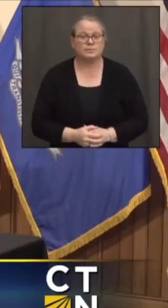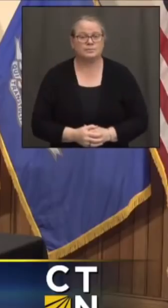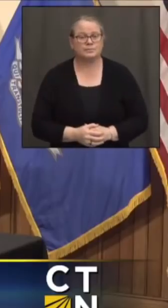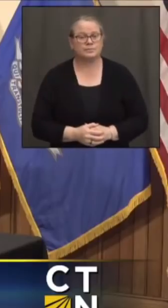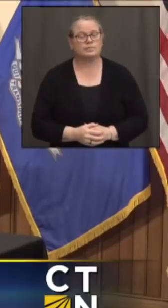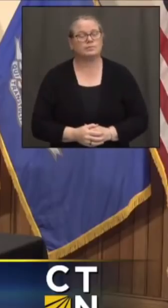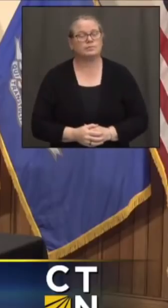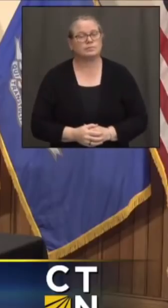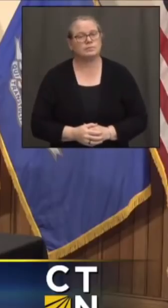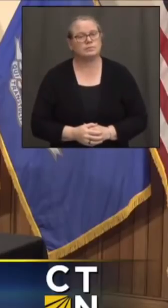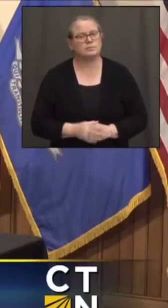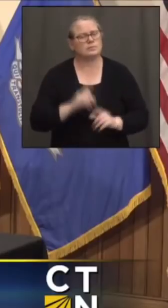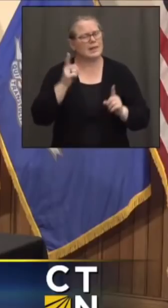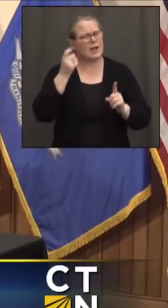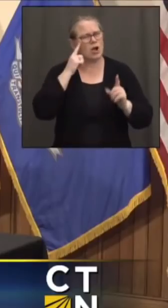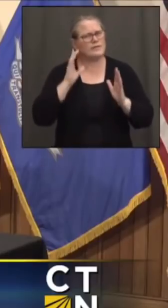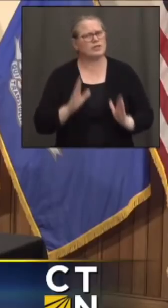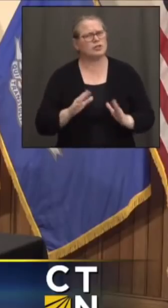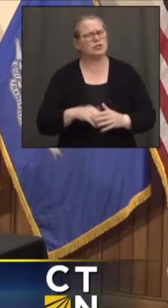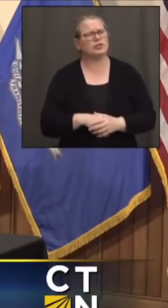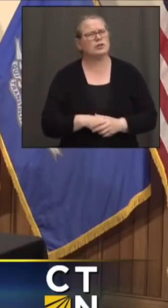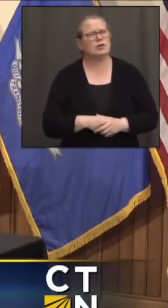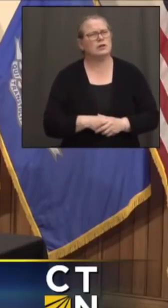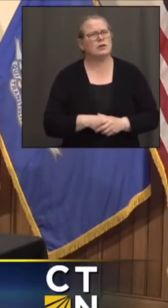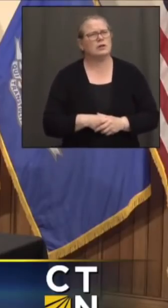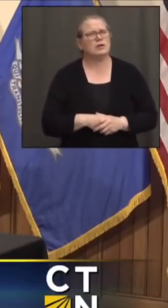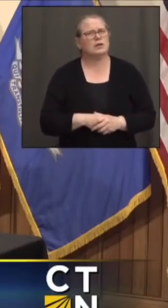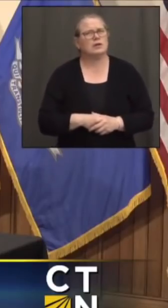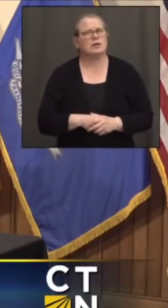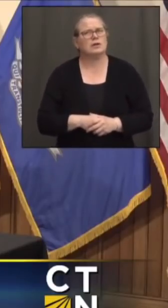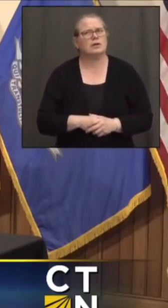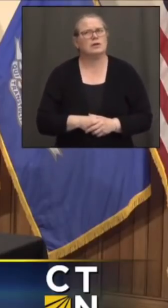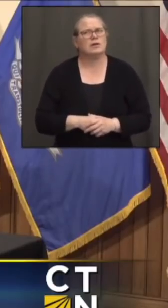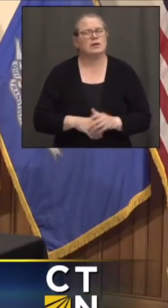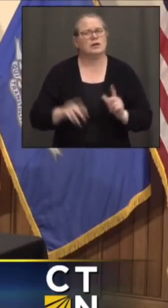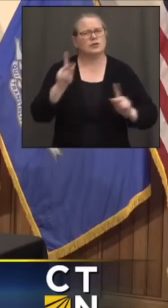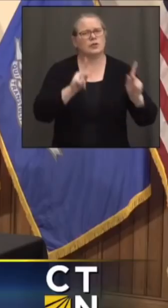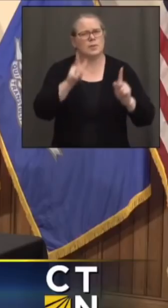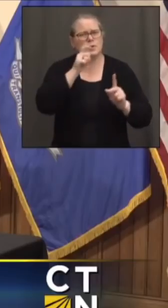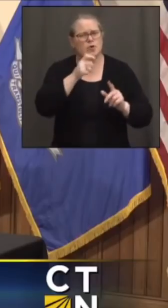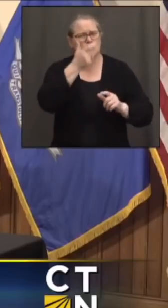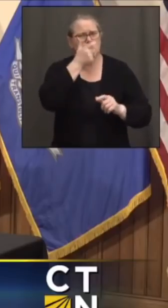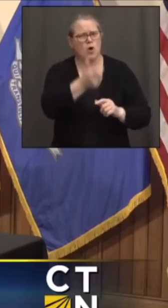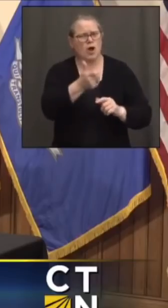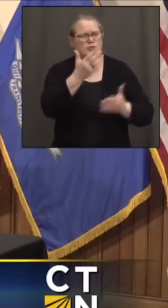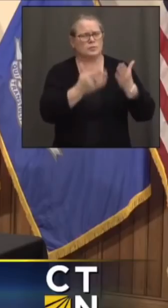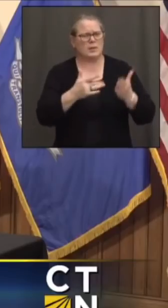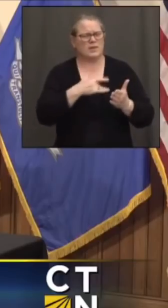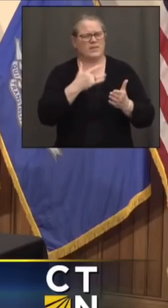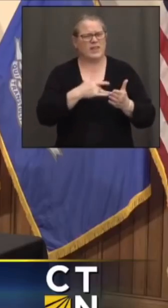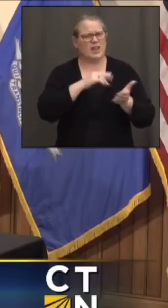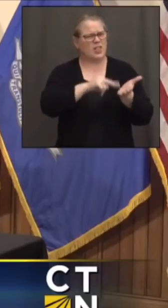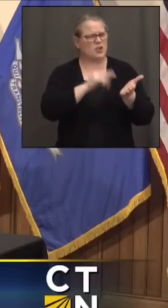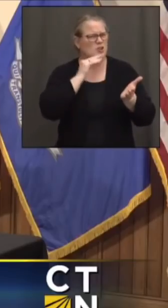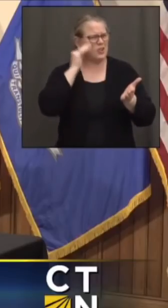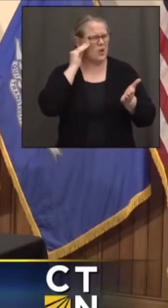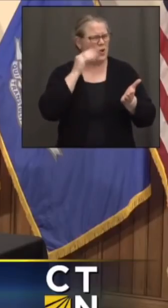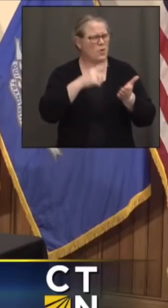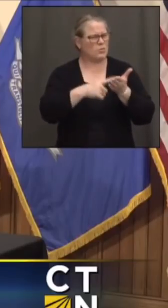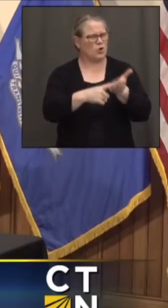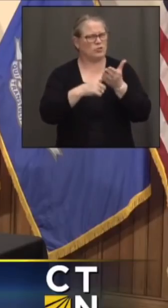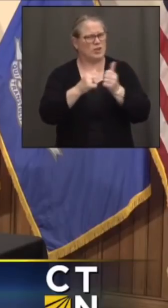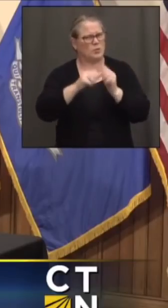Technically, it might seem to the viewers like the nursing homes are negotiating with the state, but technically they're really negotiating with the homes,